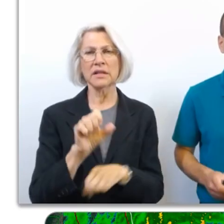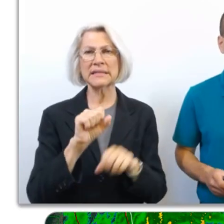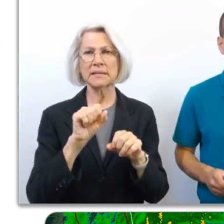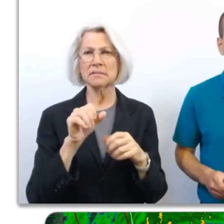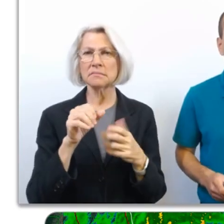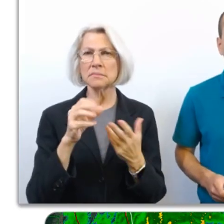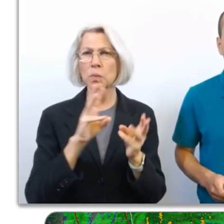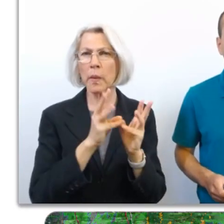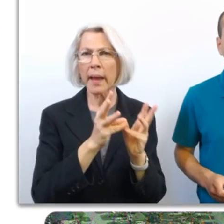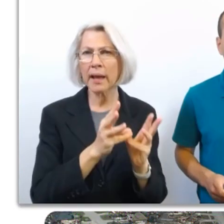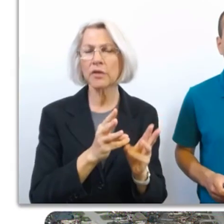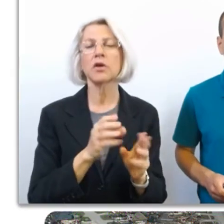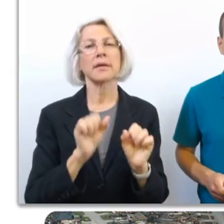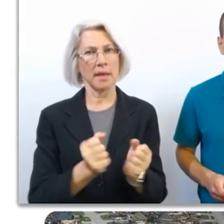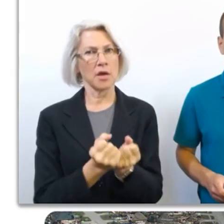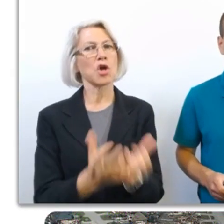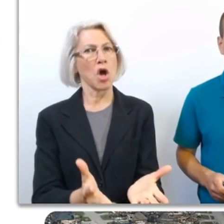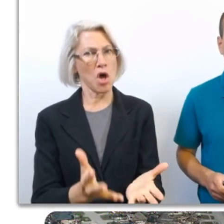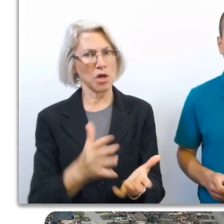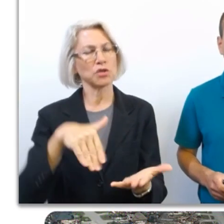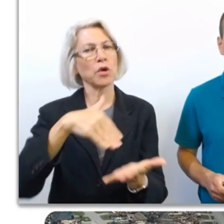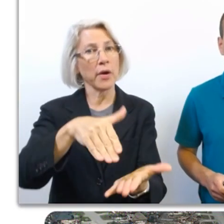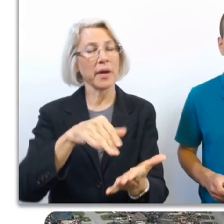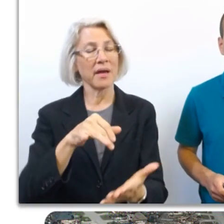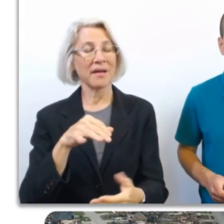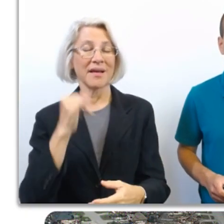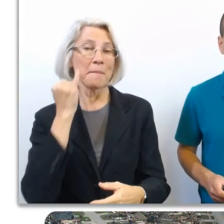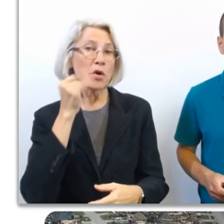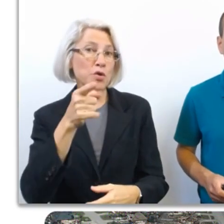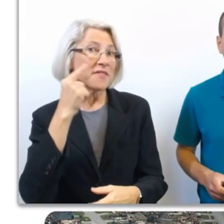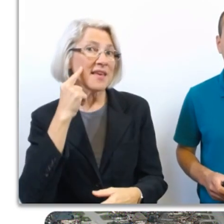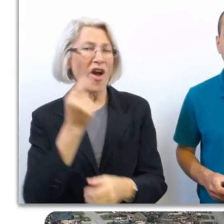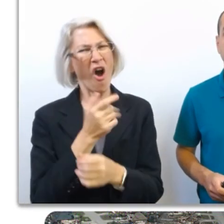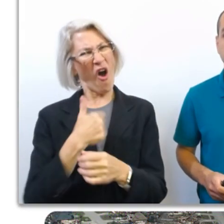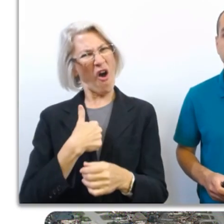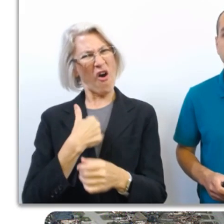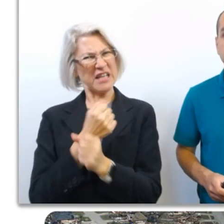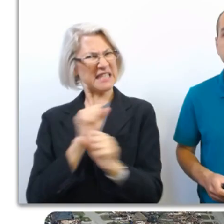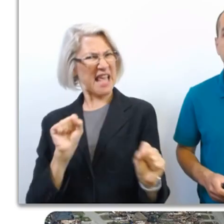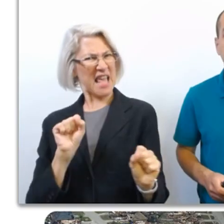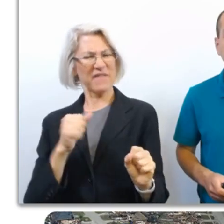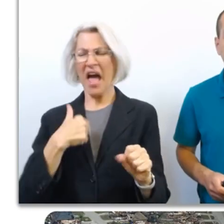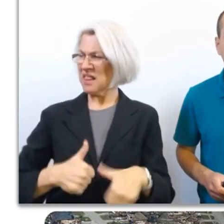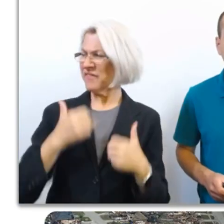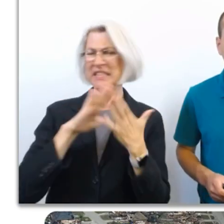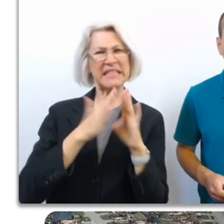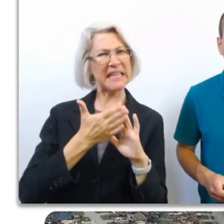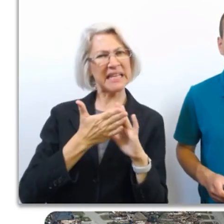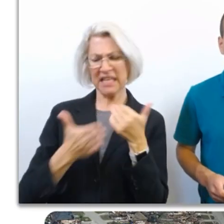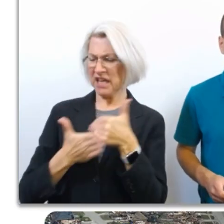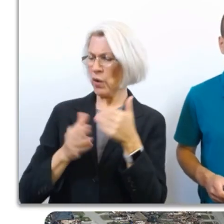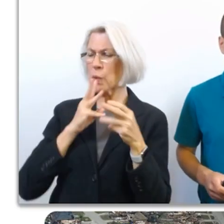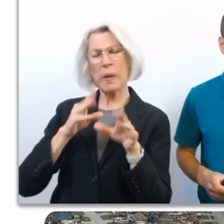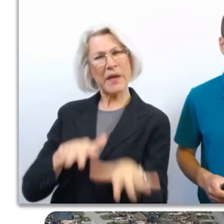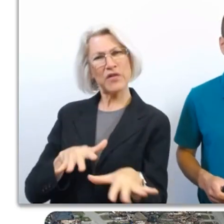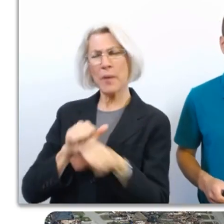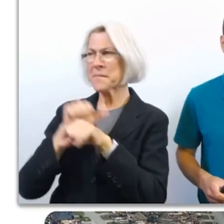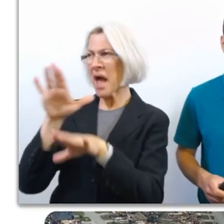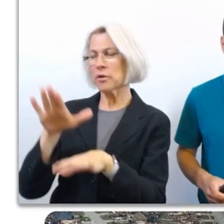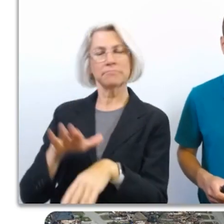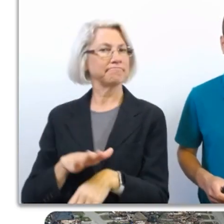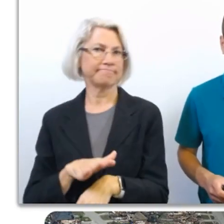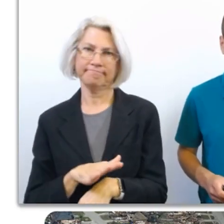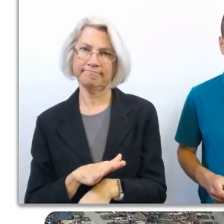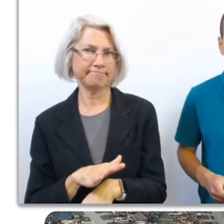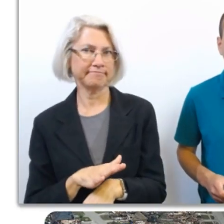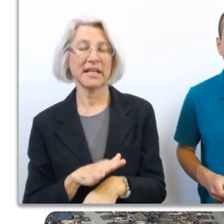And if you think you are protected from tornadoes because you live in a city or near a river or mountain, think again. Tornadoes can and